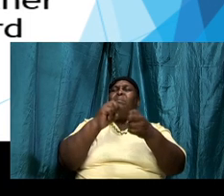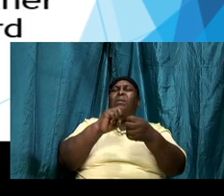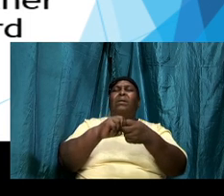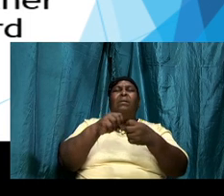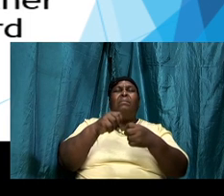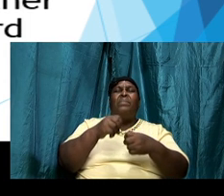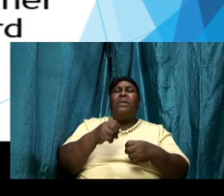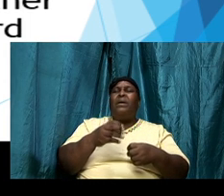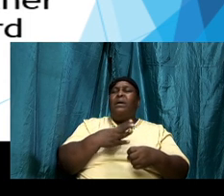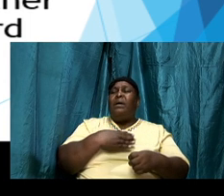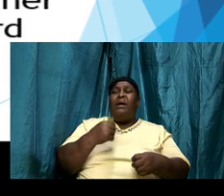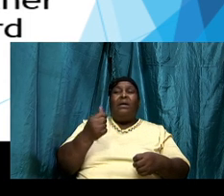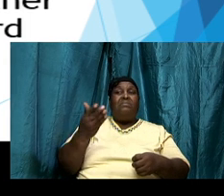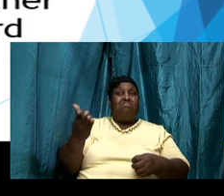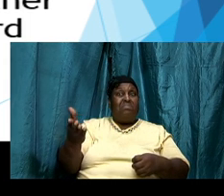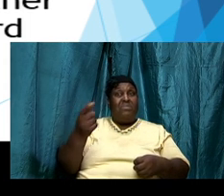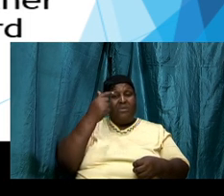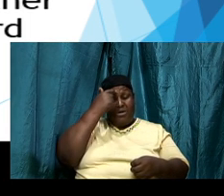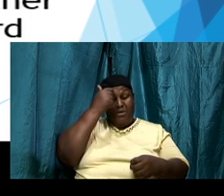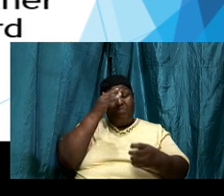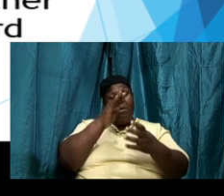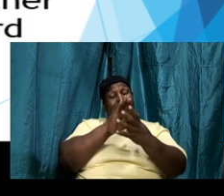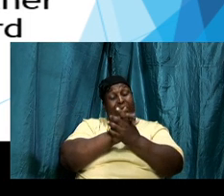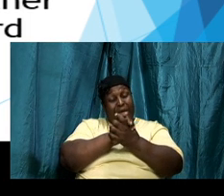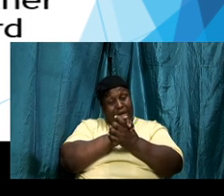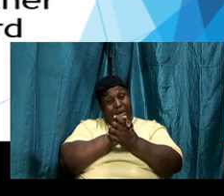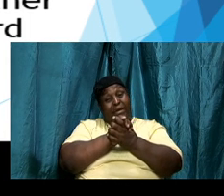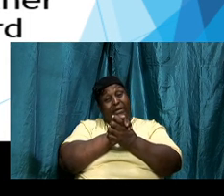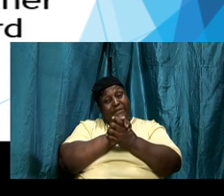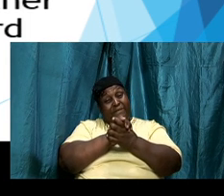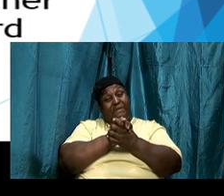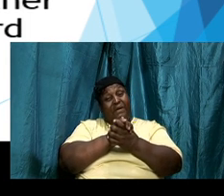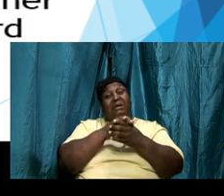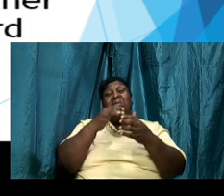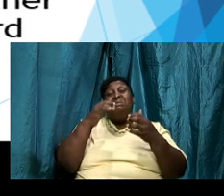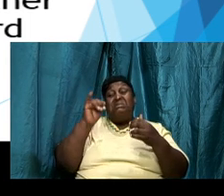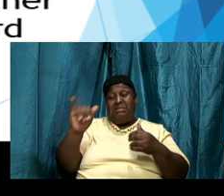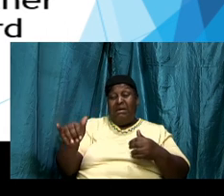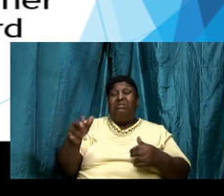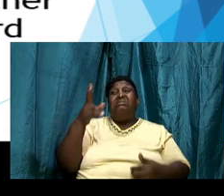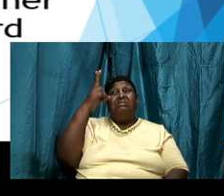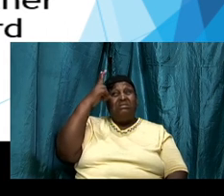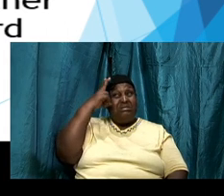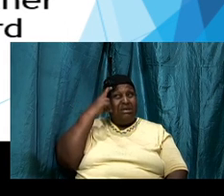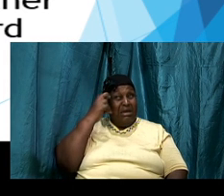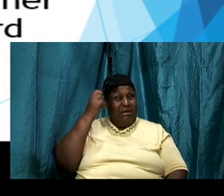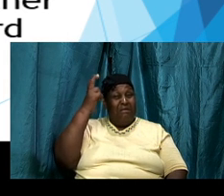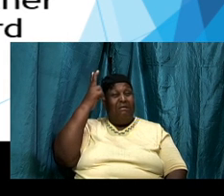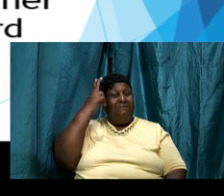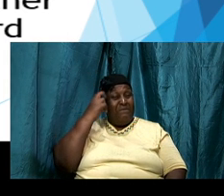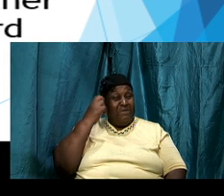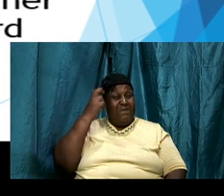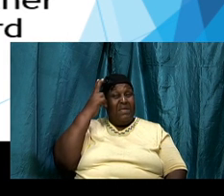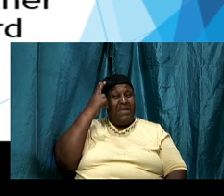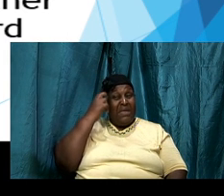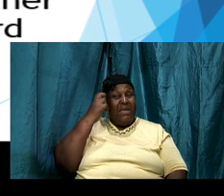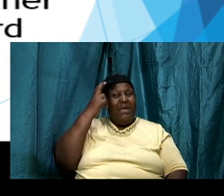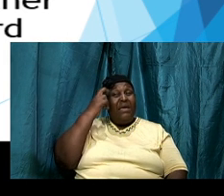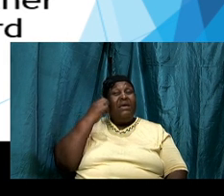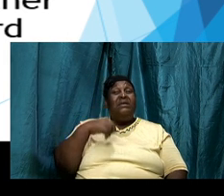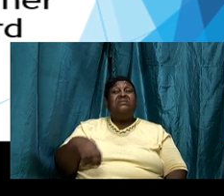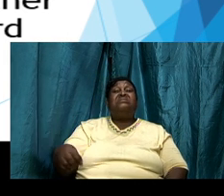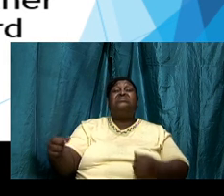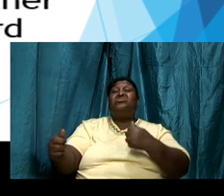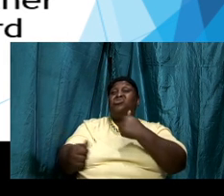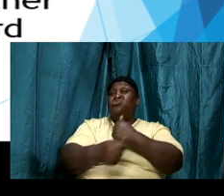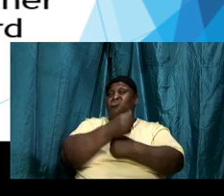and they're right because they have it that the enemy is messing them up the enemy